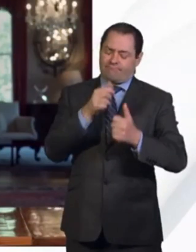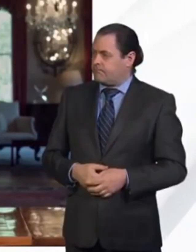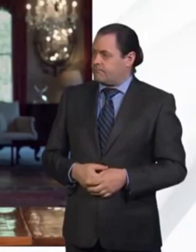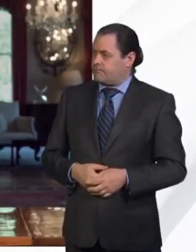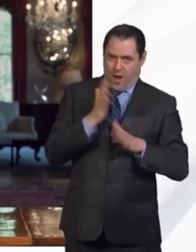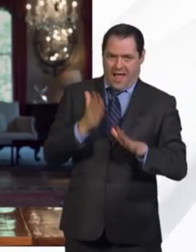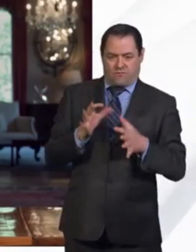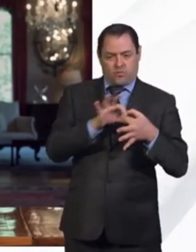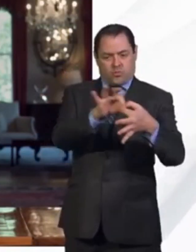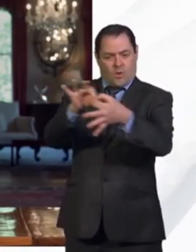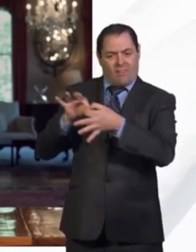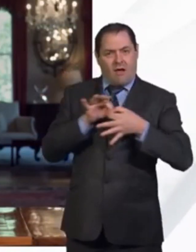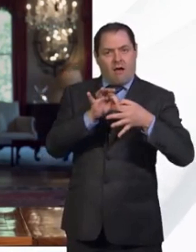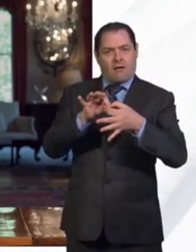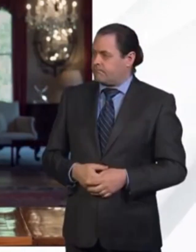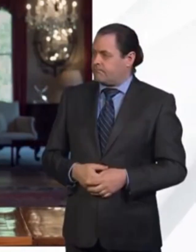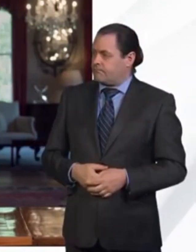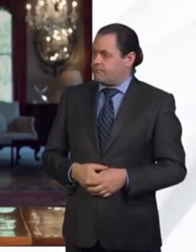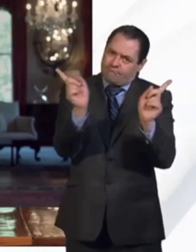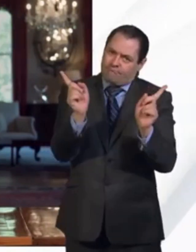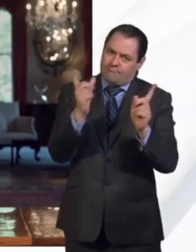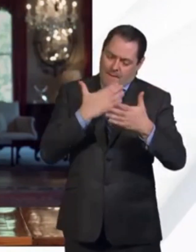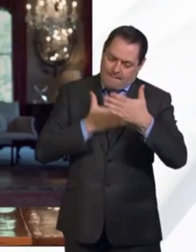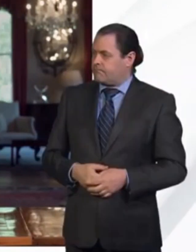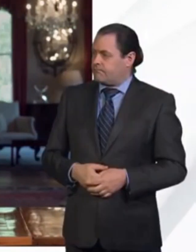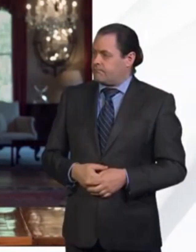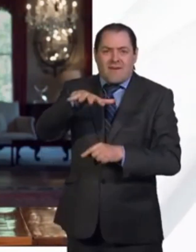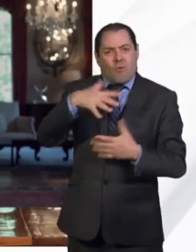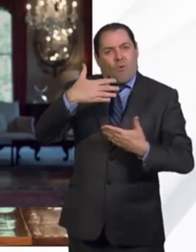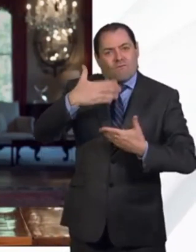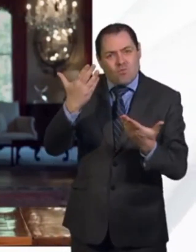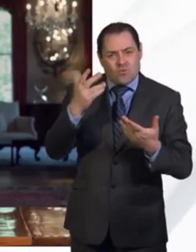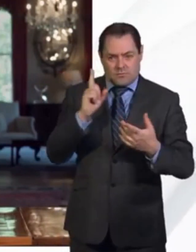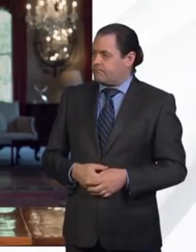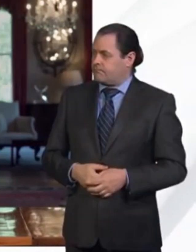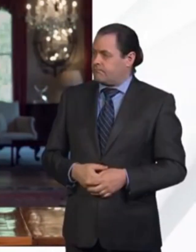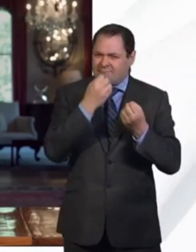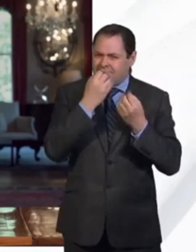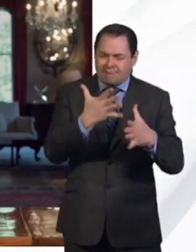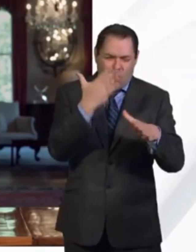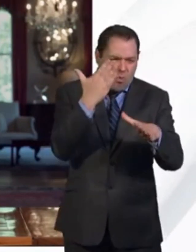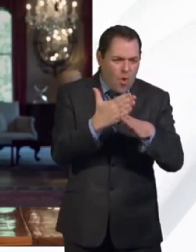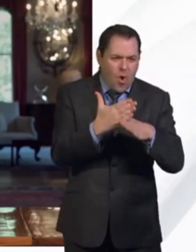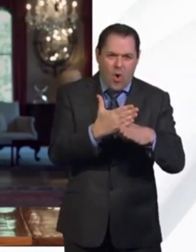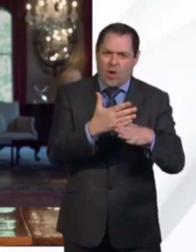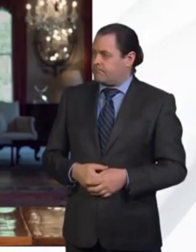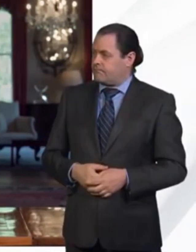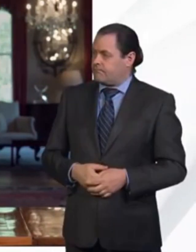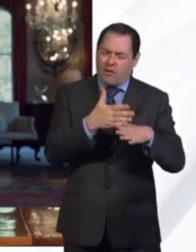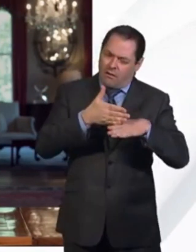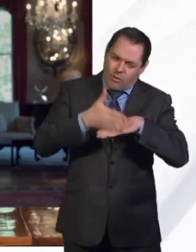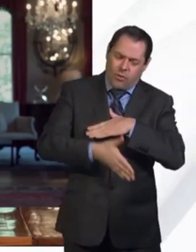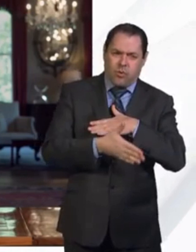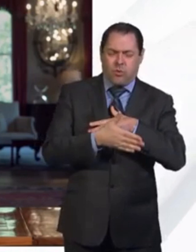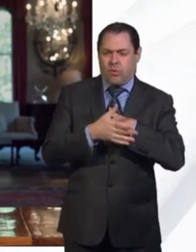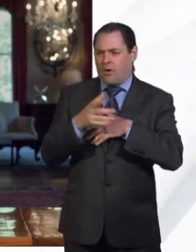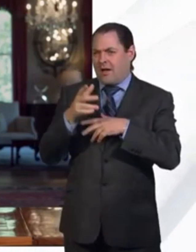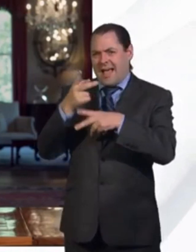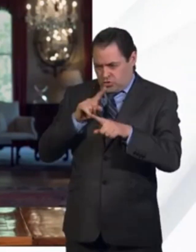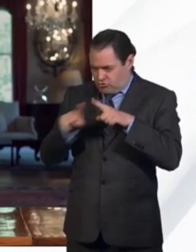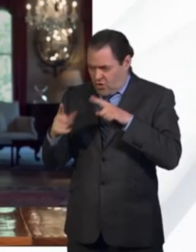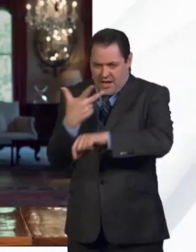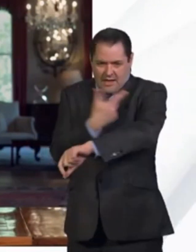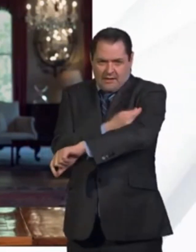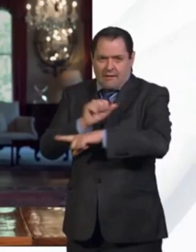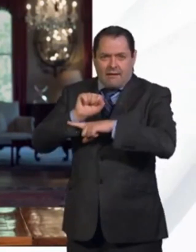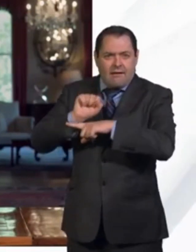You've shown no patience and common sense. No. Fortitude. No. Bravery and hard work. No. Devotion. And no. Self-sacrifice.